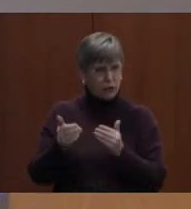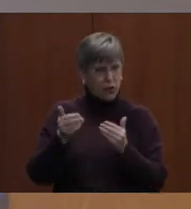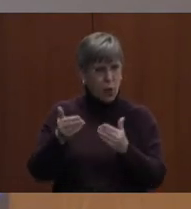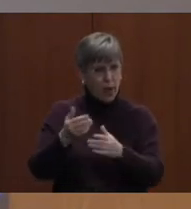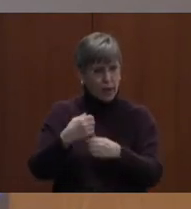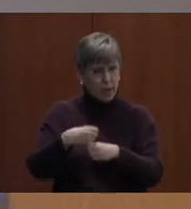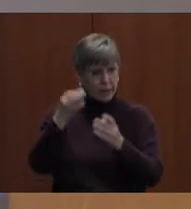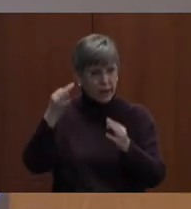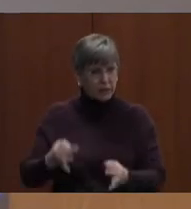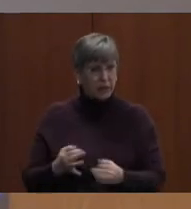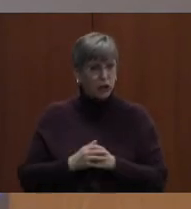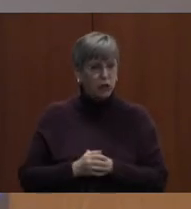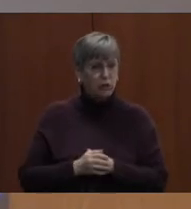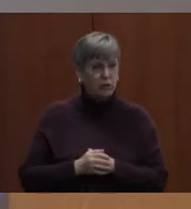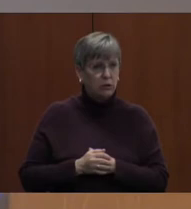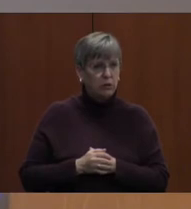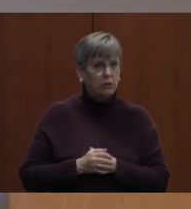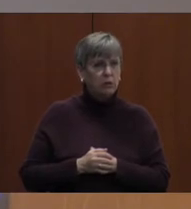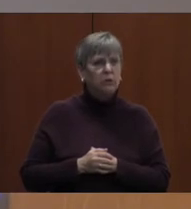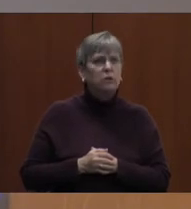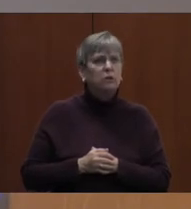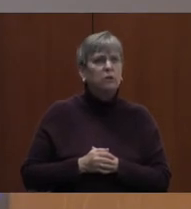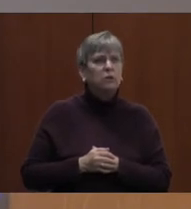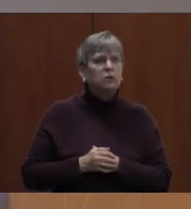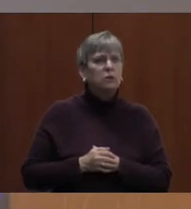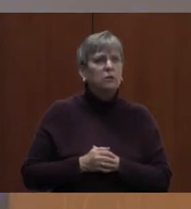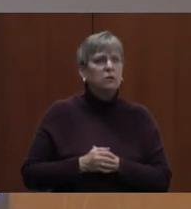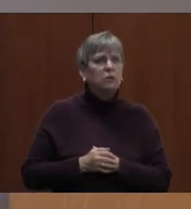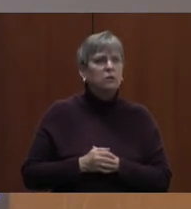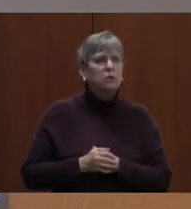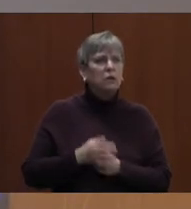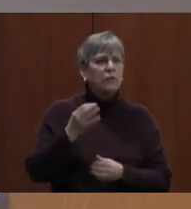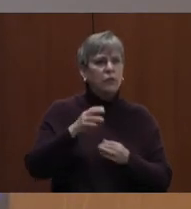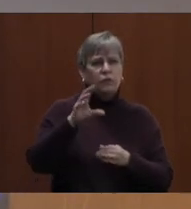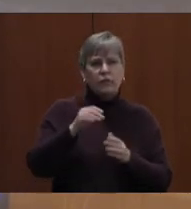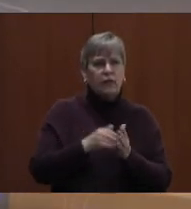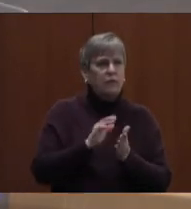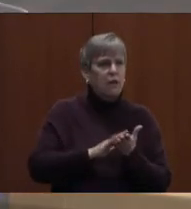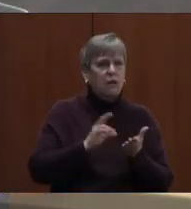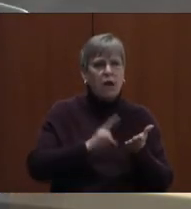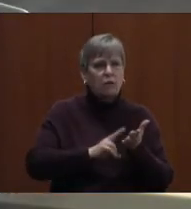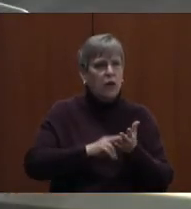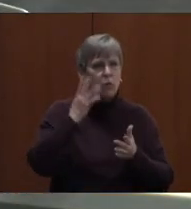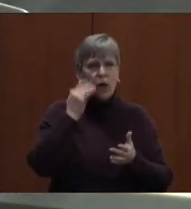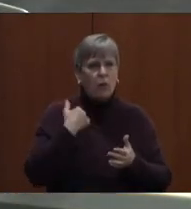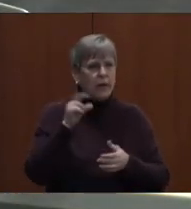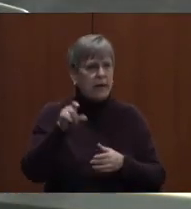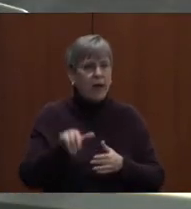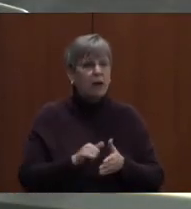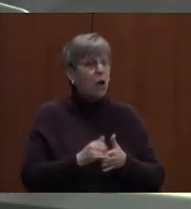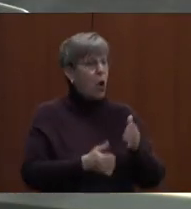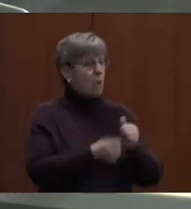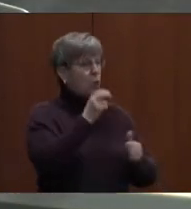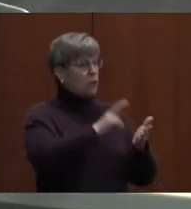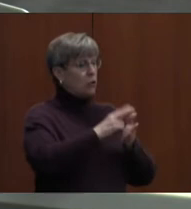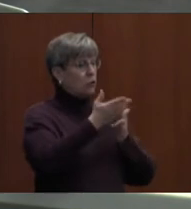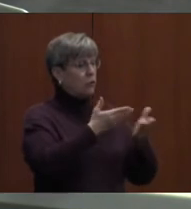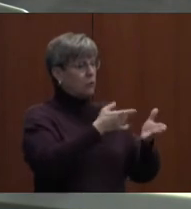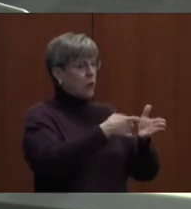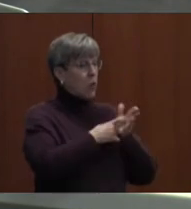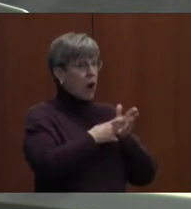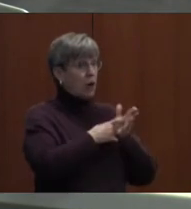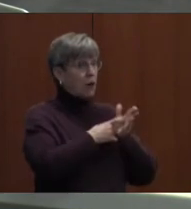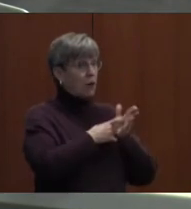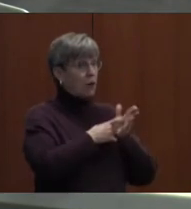that decision with, you know, if it's cost more than $50,000, why do we add that part? Well, some of those contracted services are required under